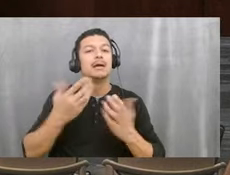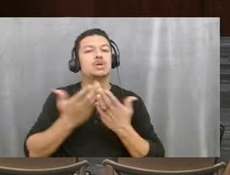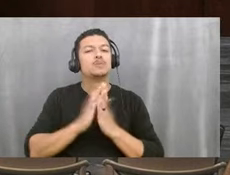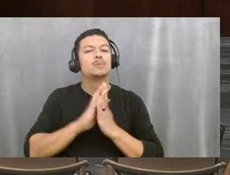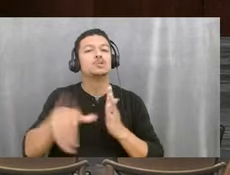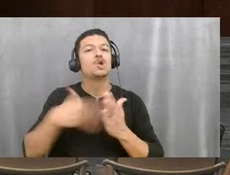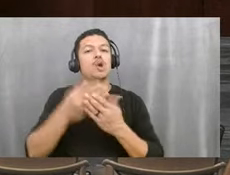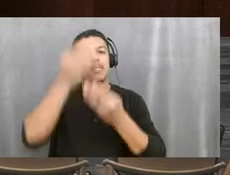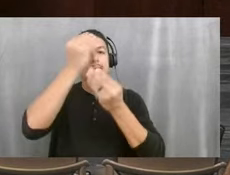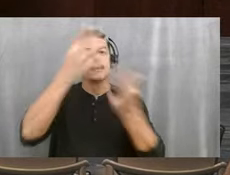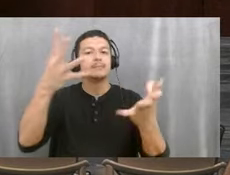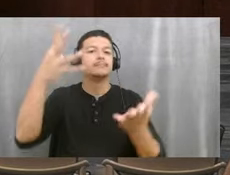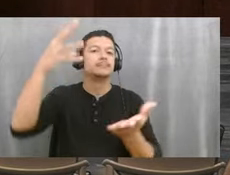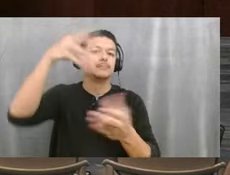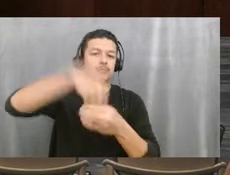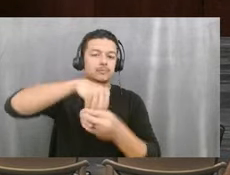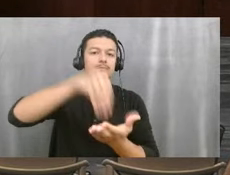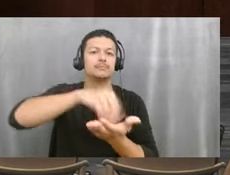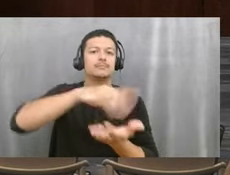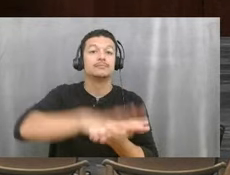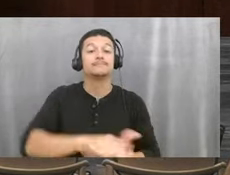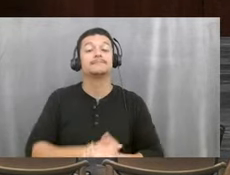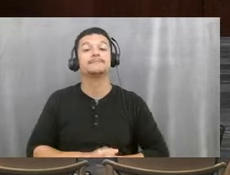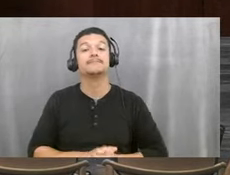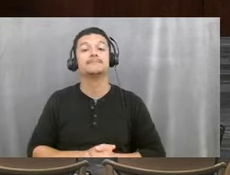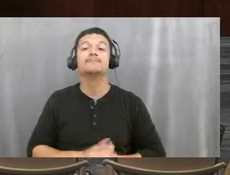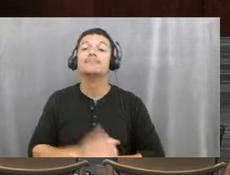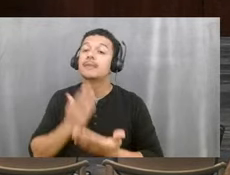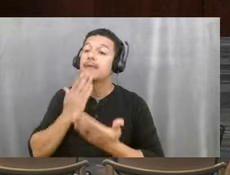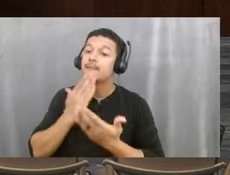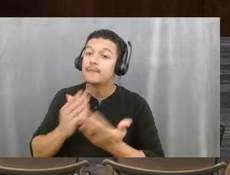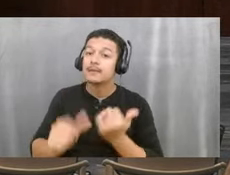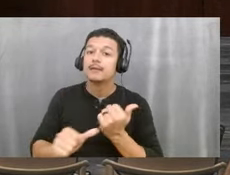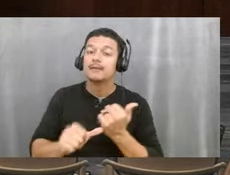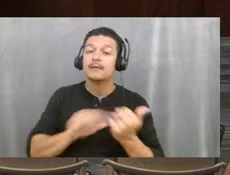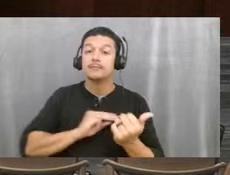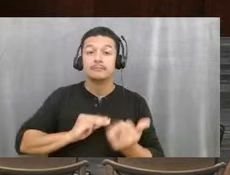made part of the record. Thank you, Vice Mayor. Commissioner Hay?